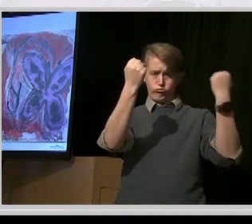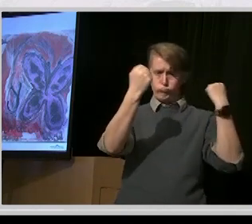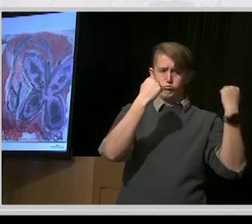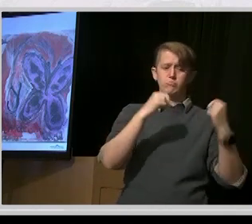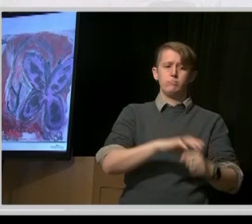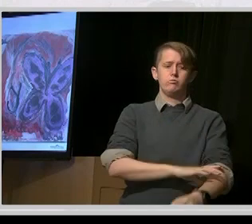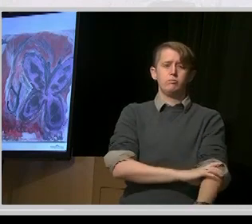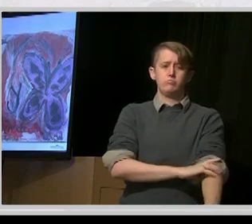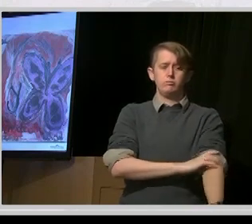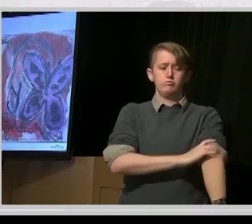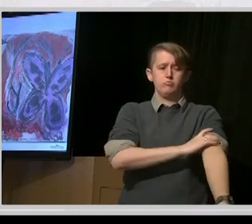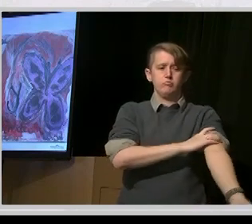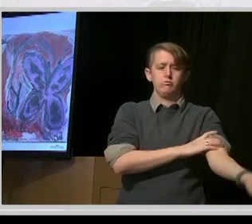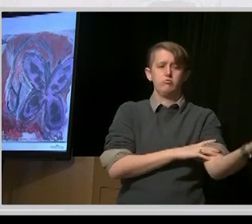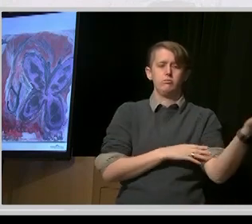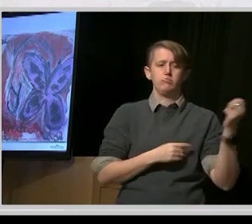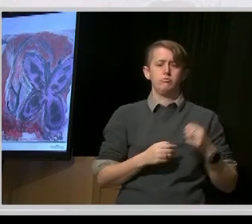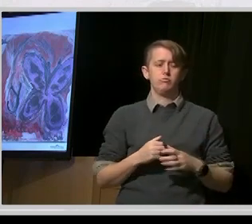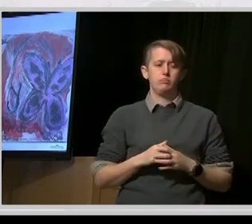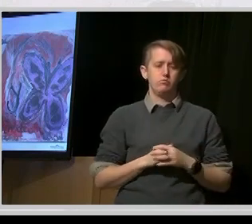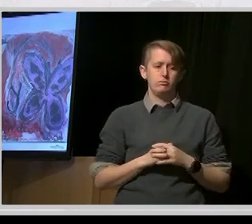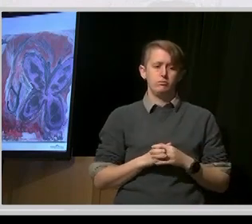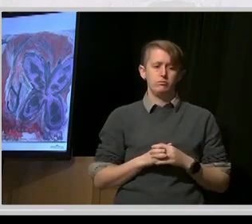Oh. Yes, sure.